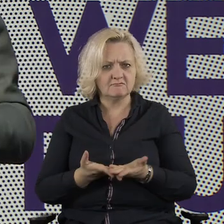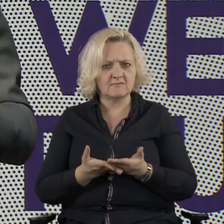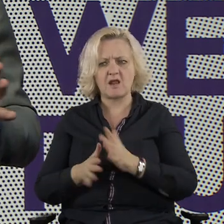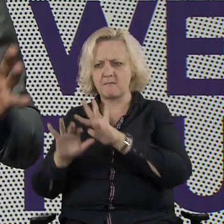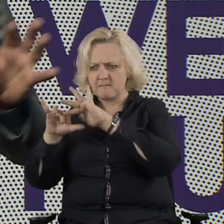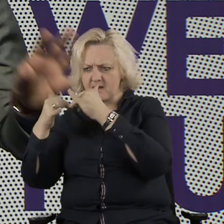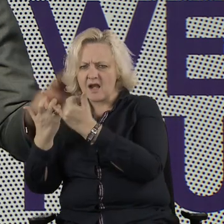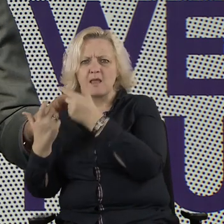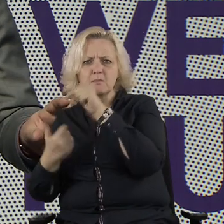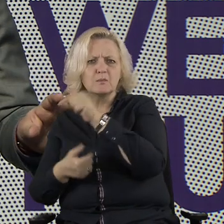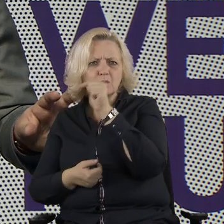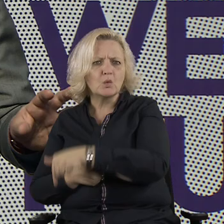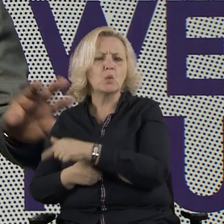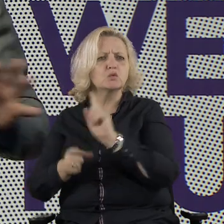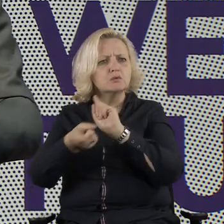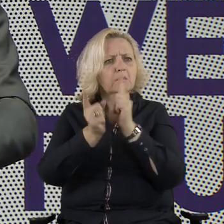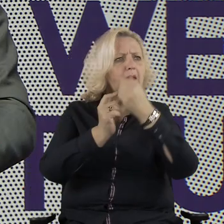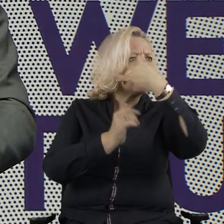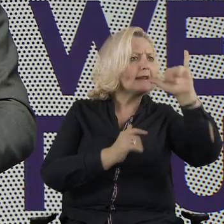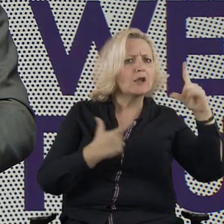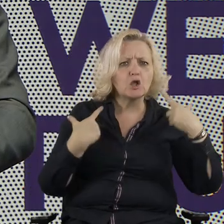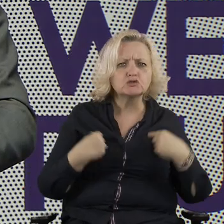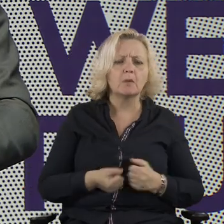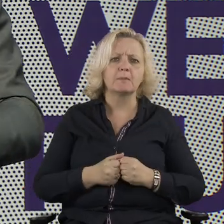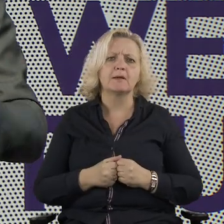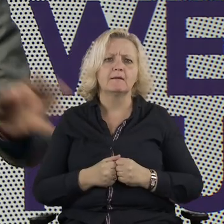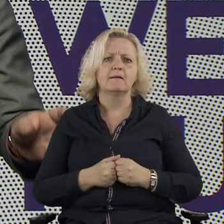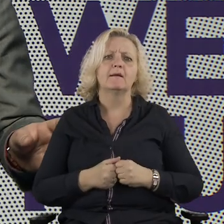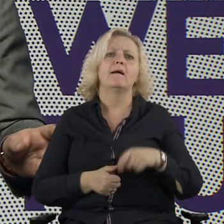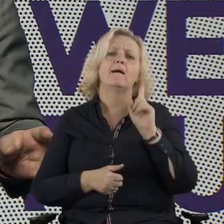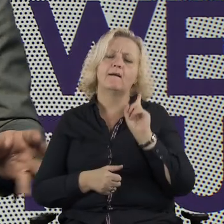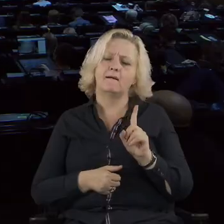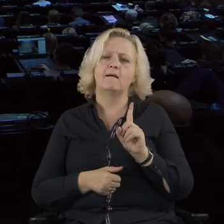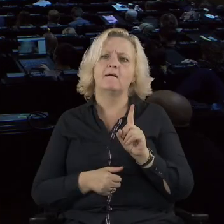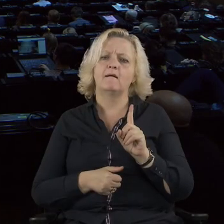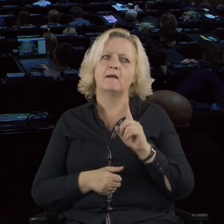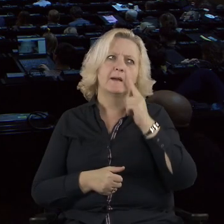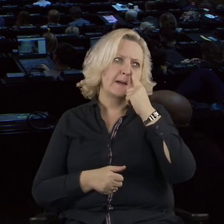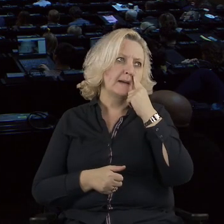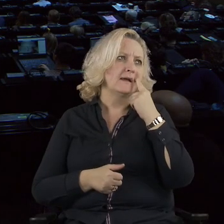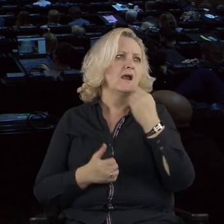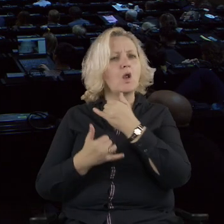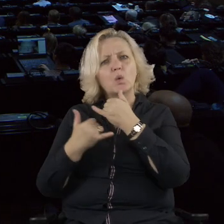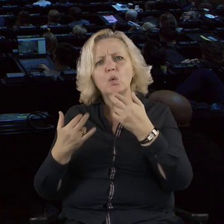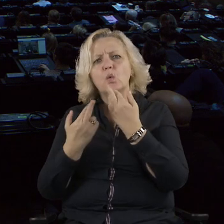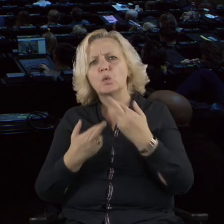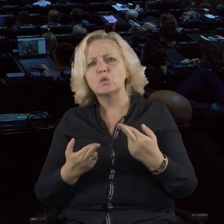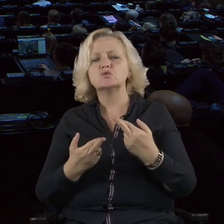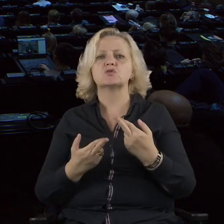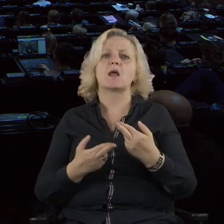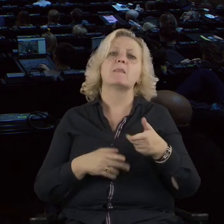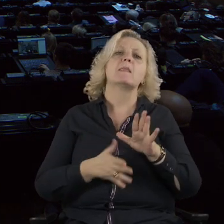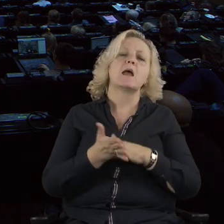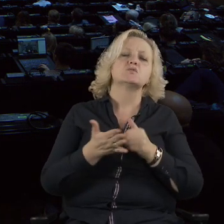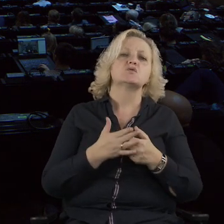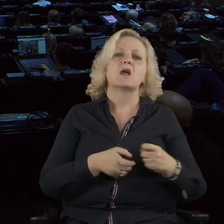distinction between big business, labor unions or non-governmental organizations. Because this is really what equal access